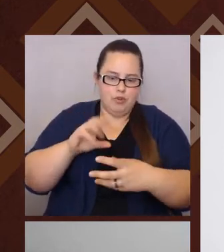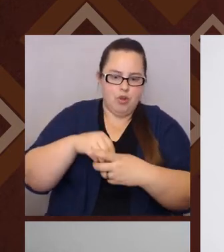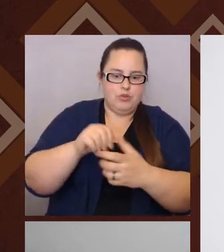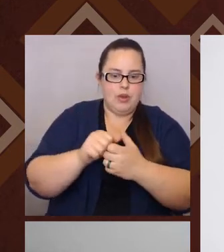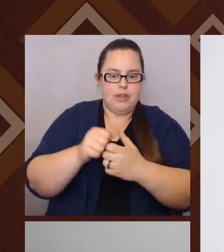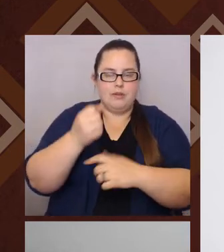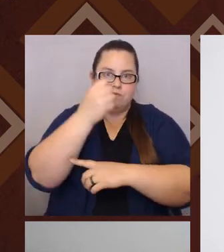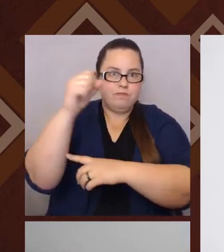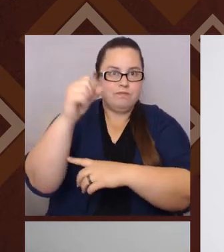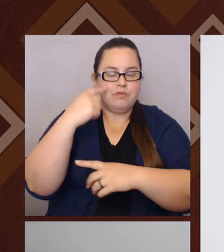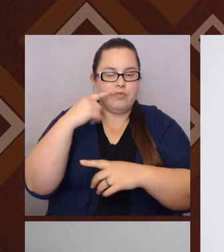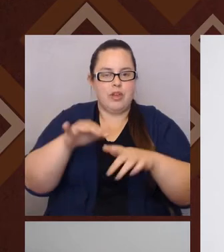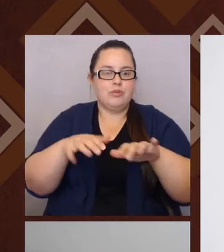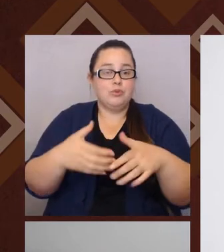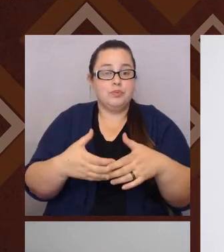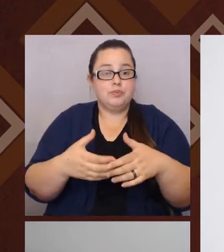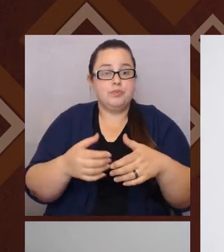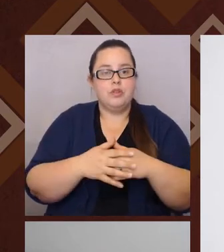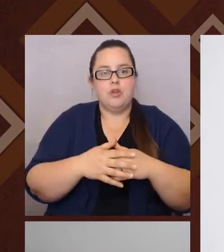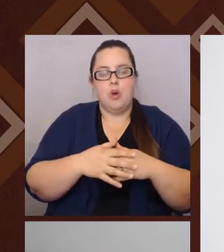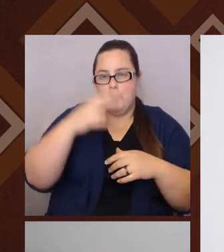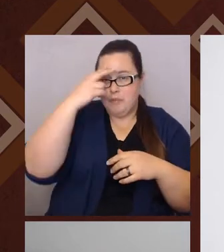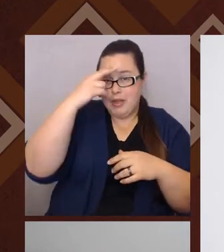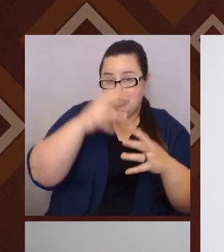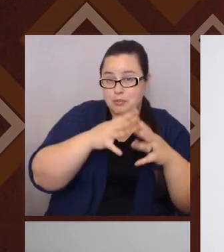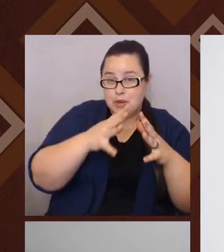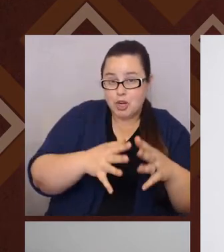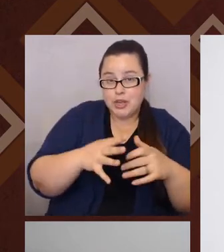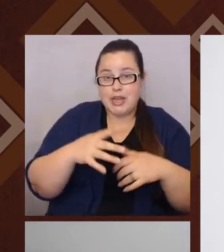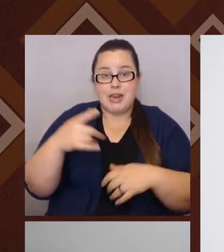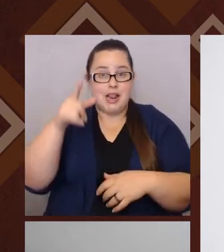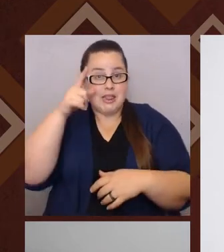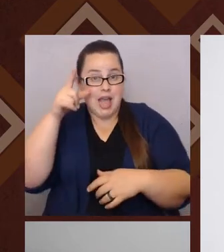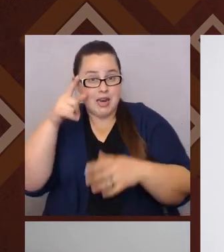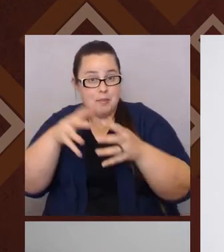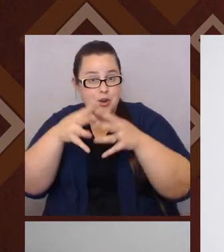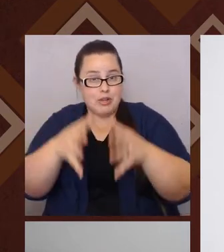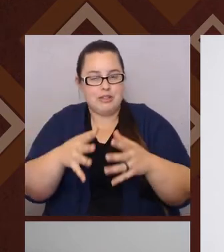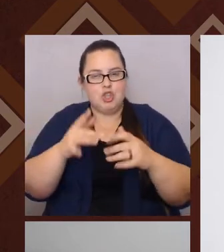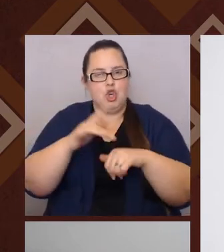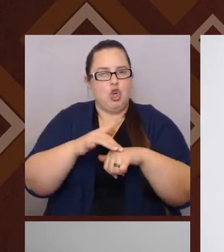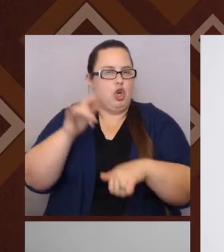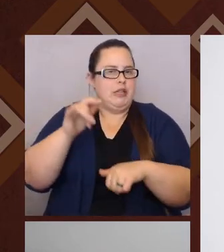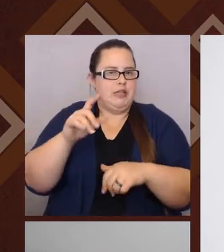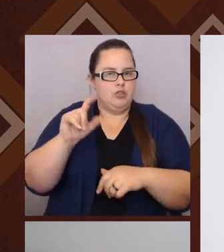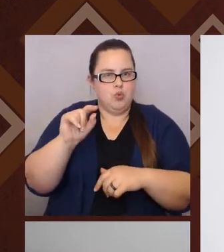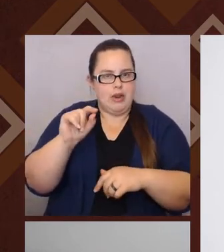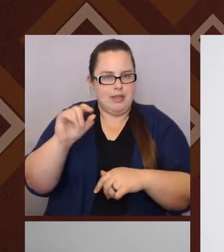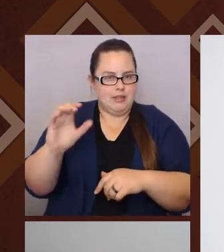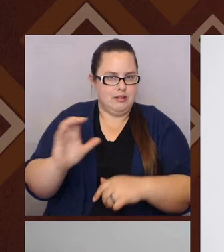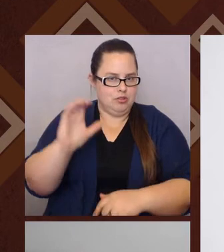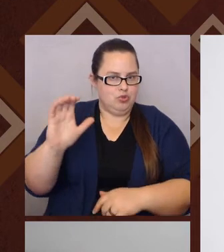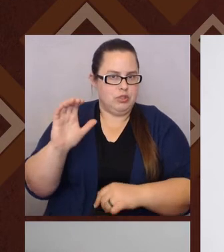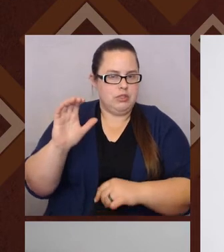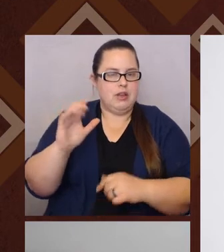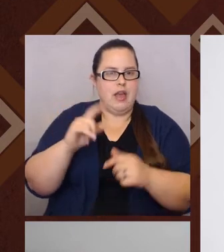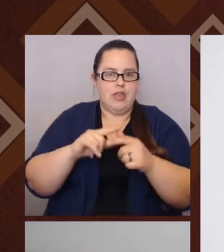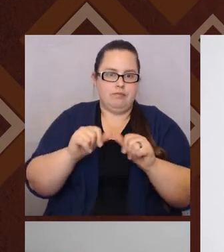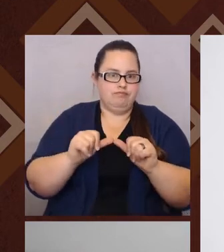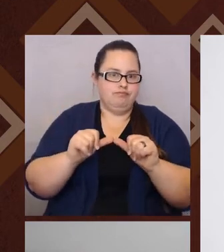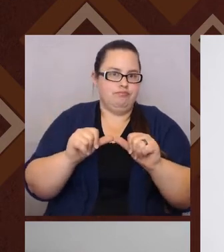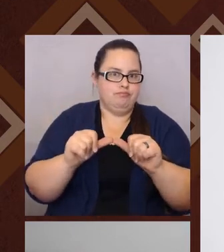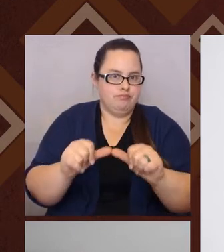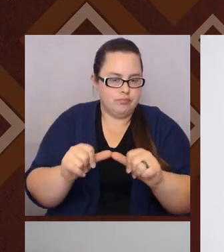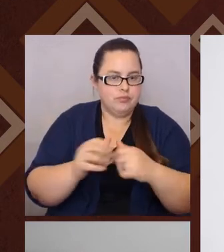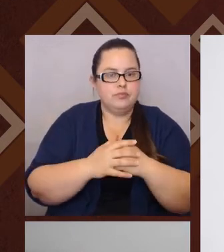Right. And so Mexican American and Latin American are both kind of early 20th century. Um, and, and continue on. Right. And so,